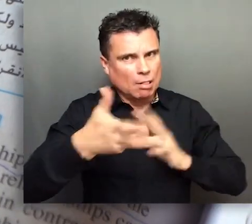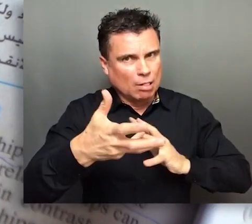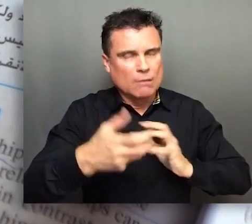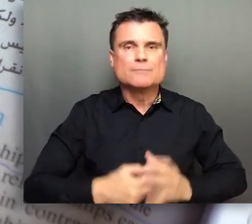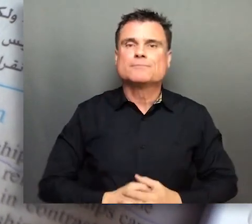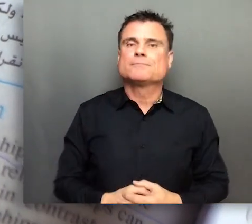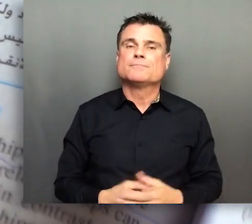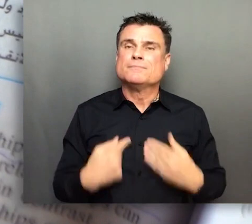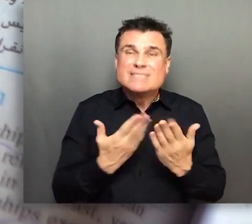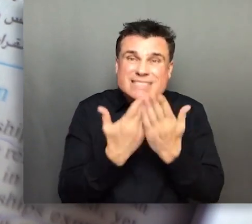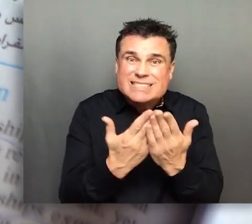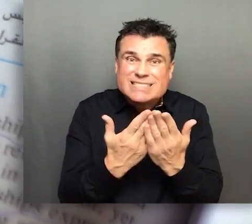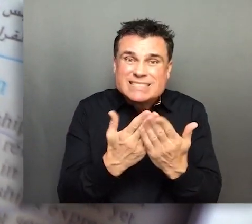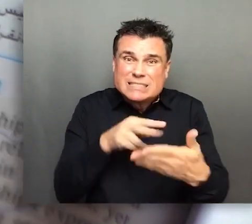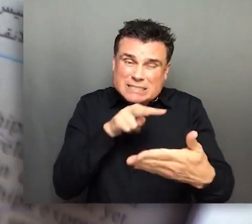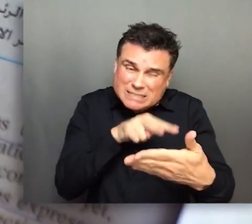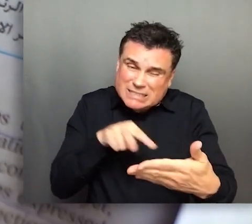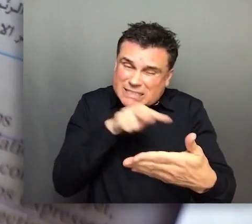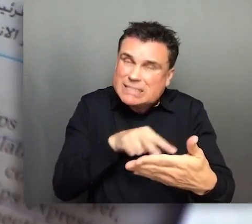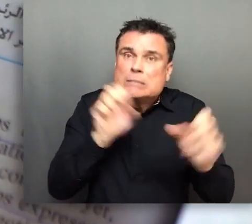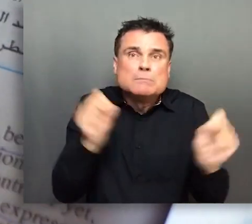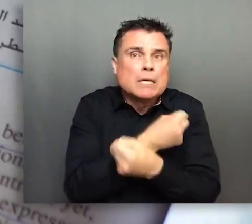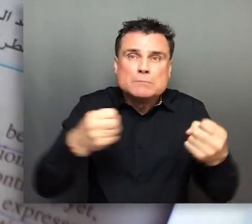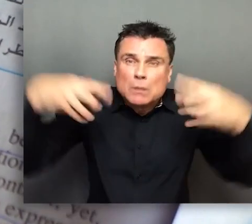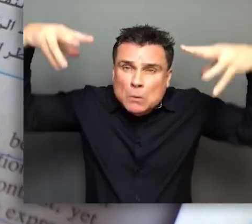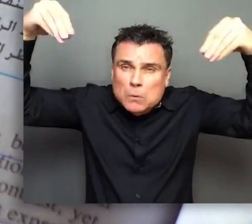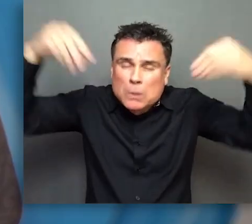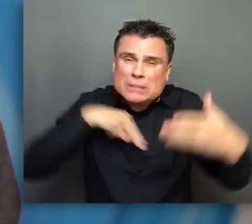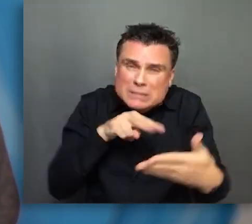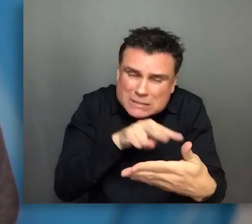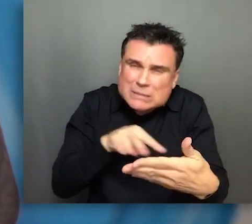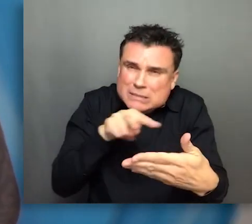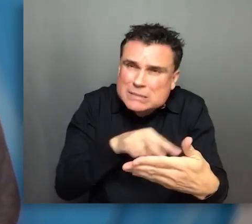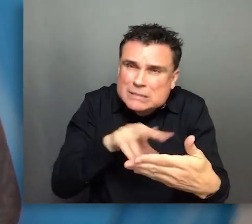My vision is low and the electricity is insufficient, so I can't study properly.